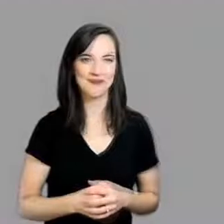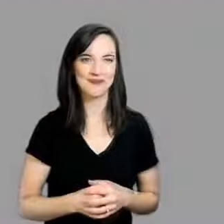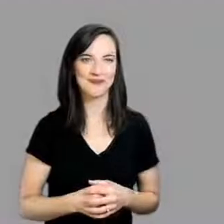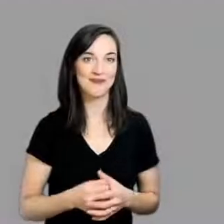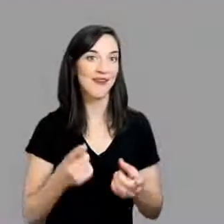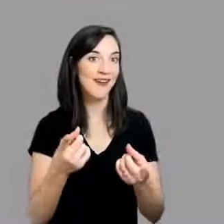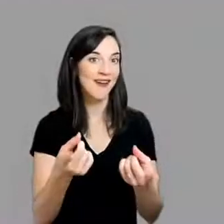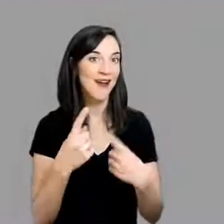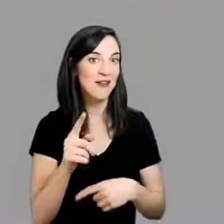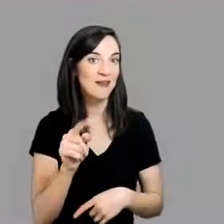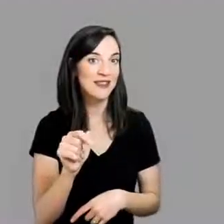learning environment?